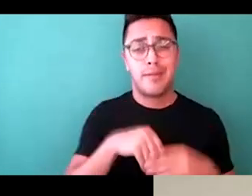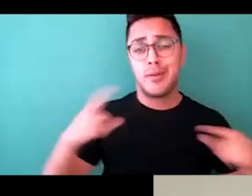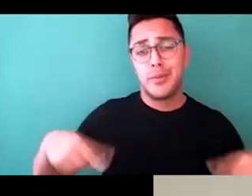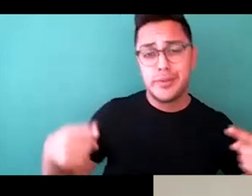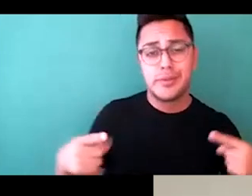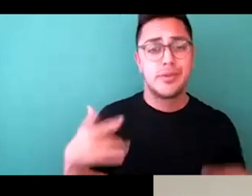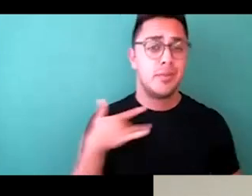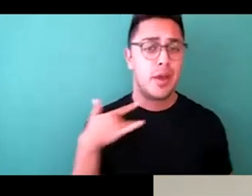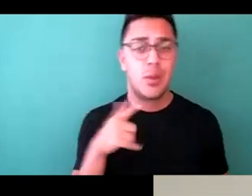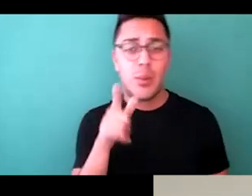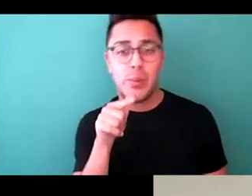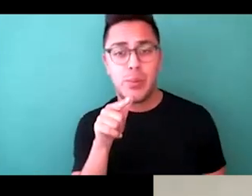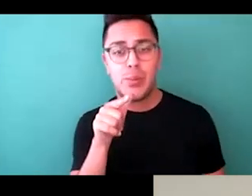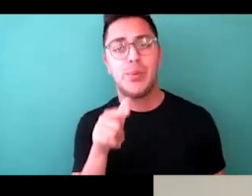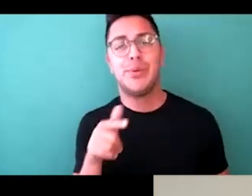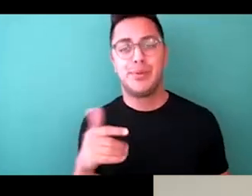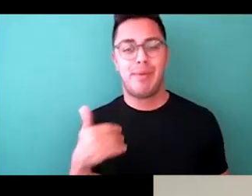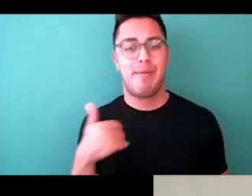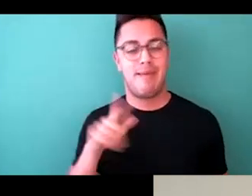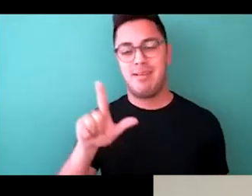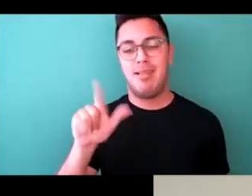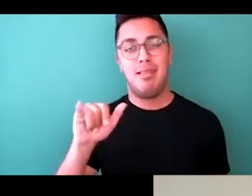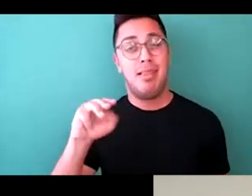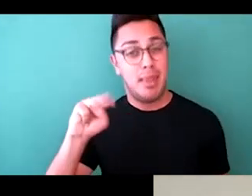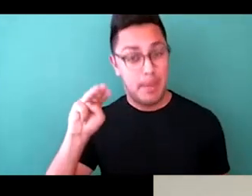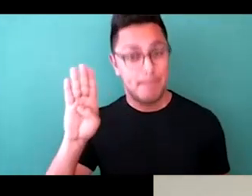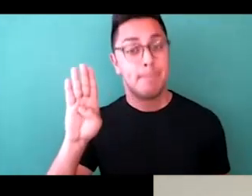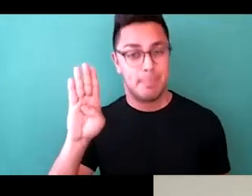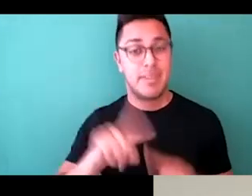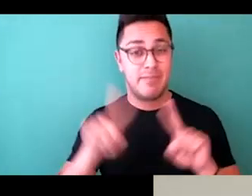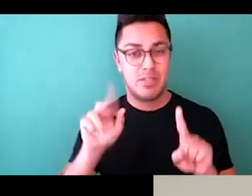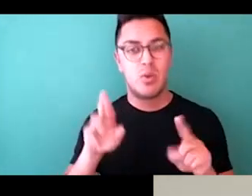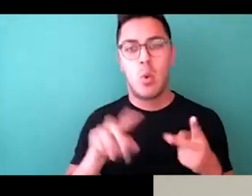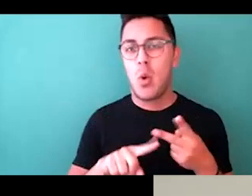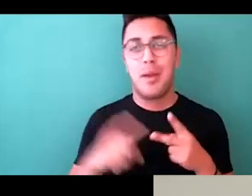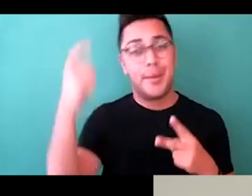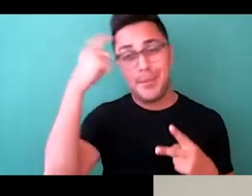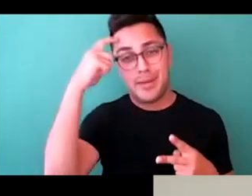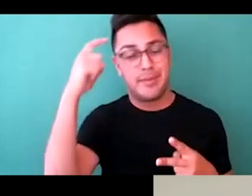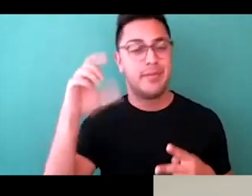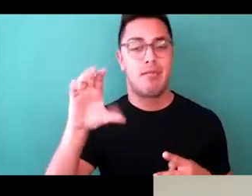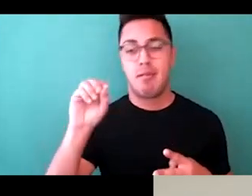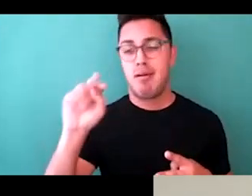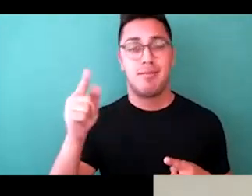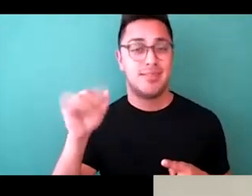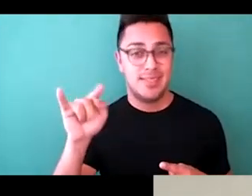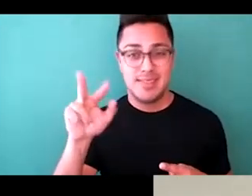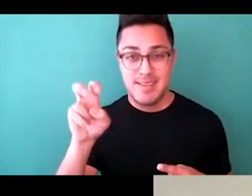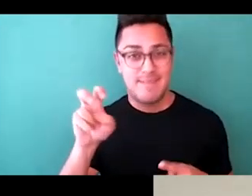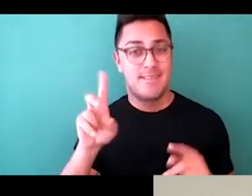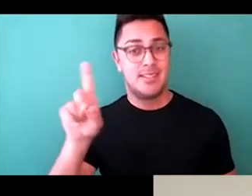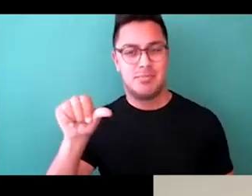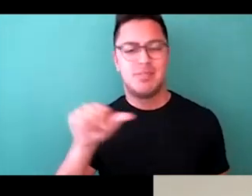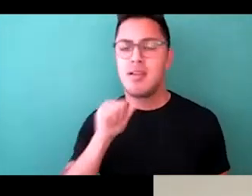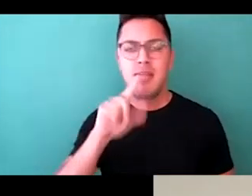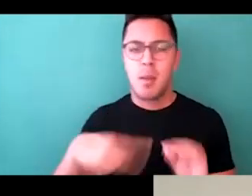has a limb difference, or I want a model who has a mental cognitive disability. It's not about